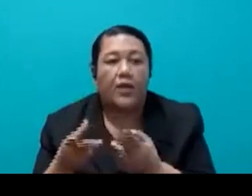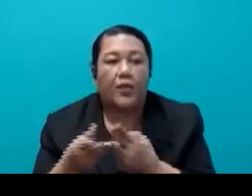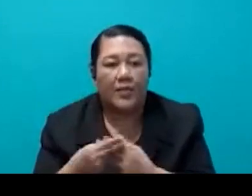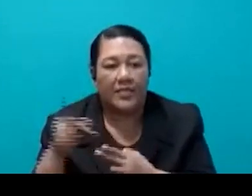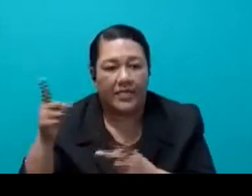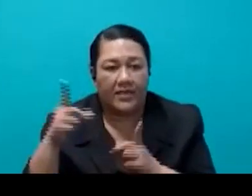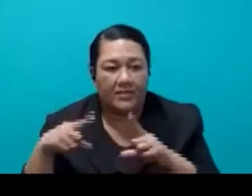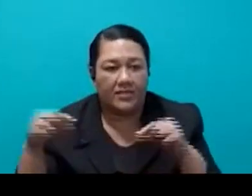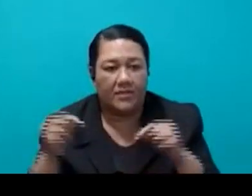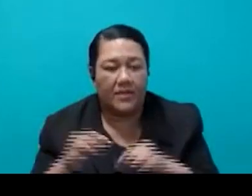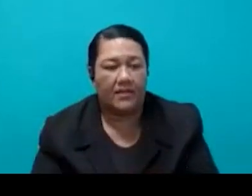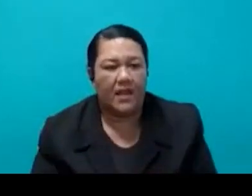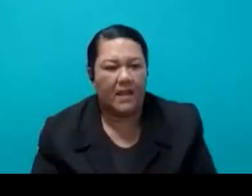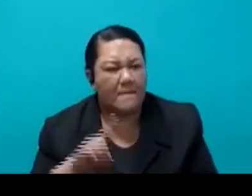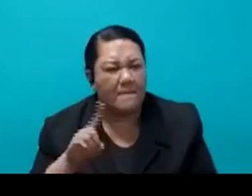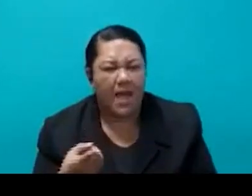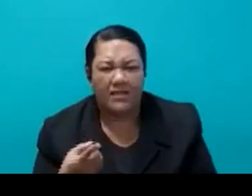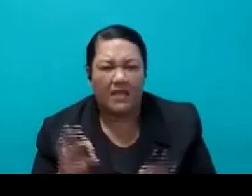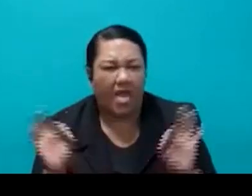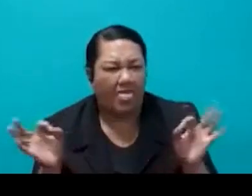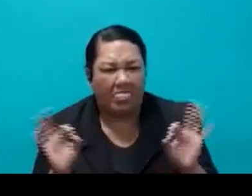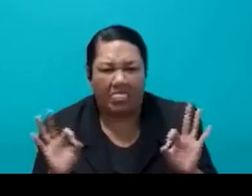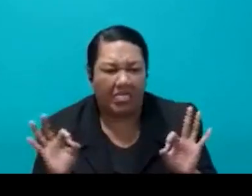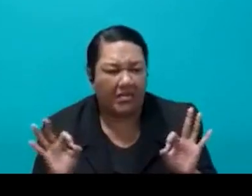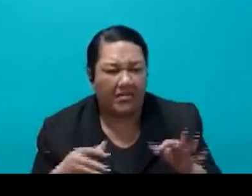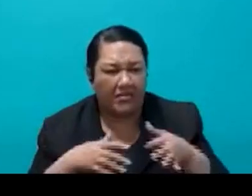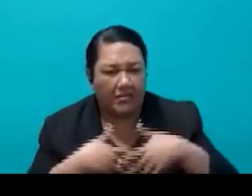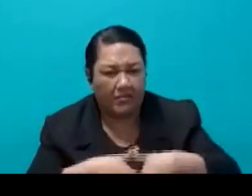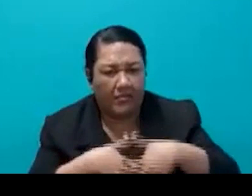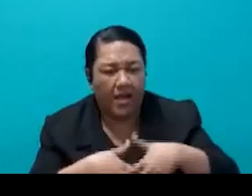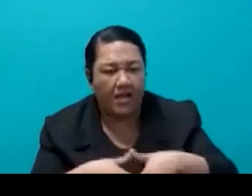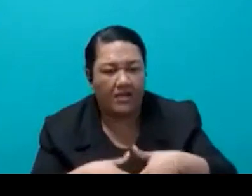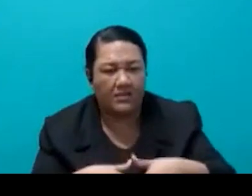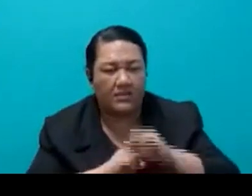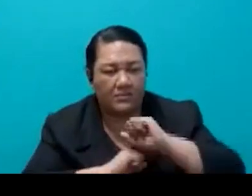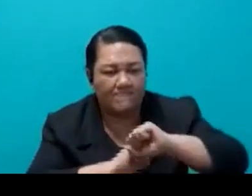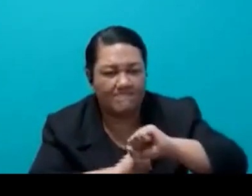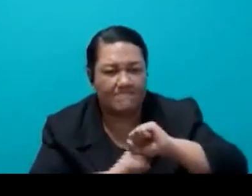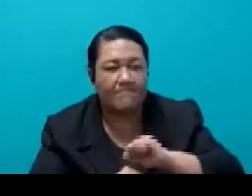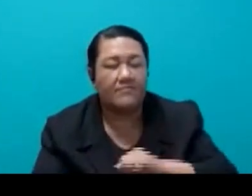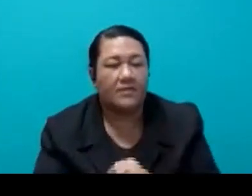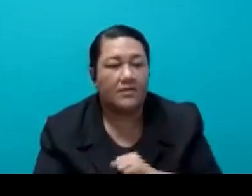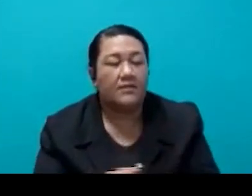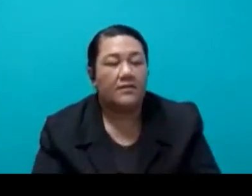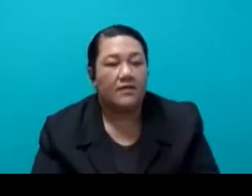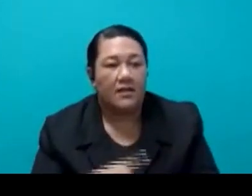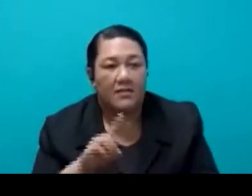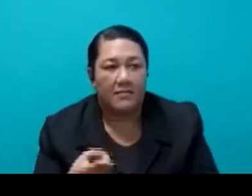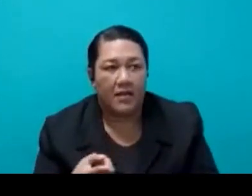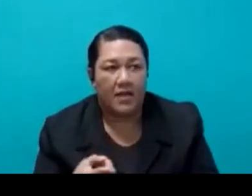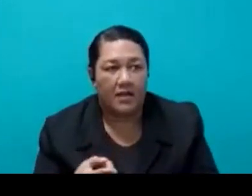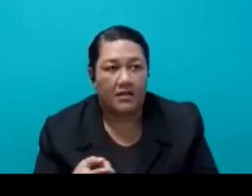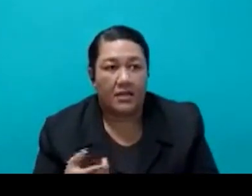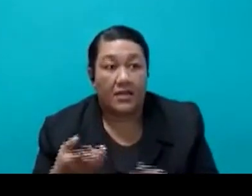But there was no formal protest, and it is essential to clarify that the discharge had not yet